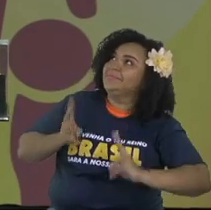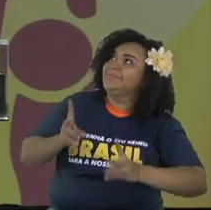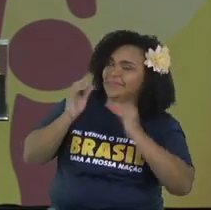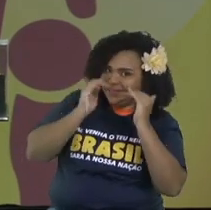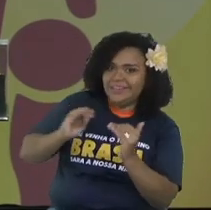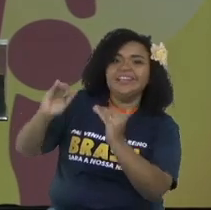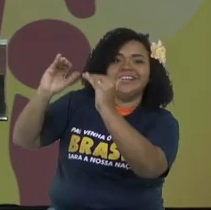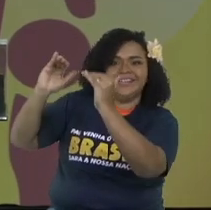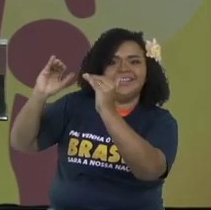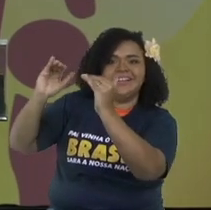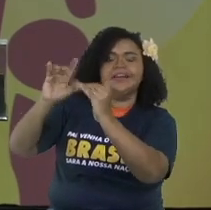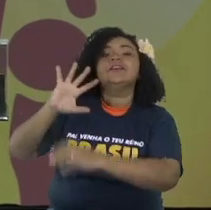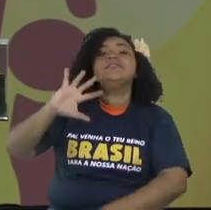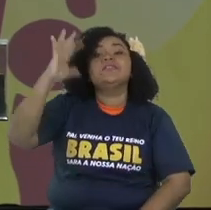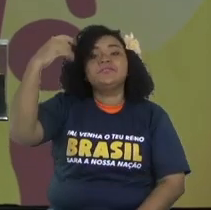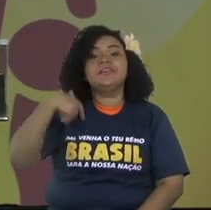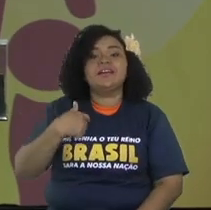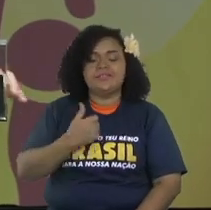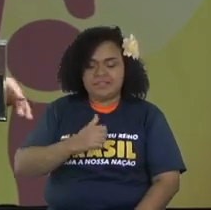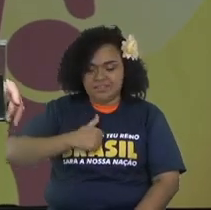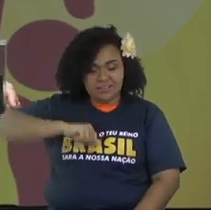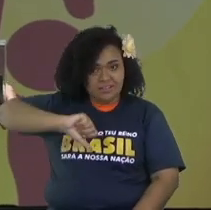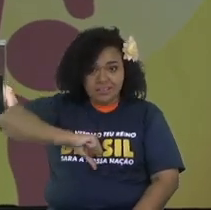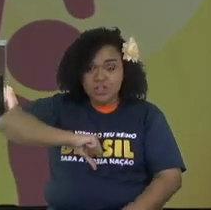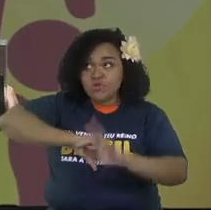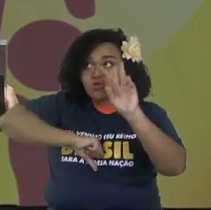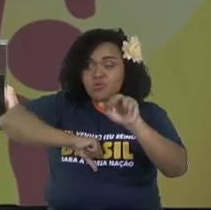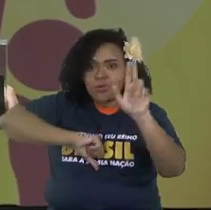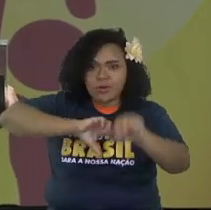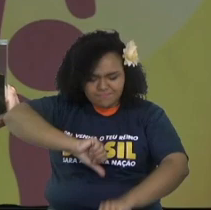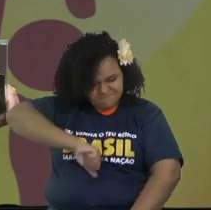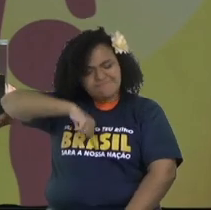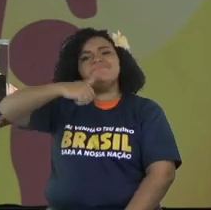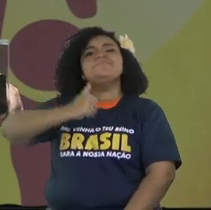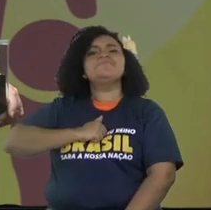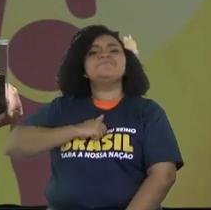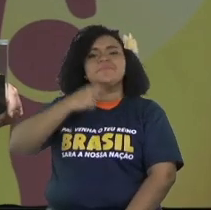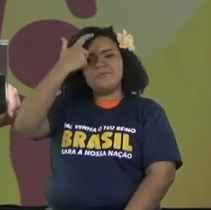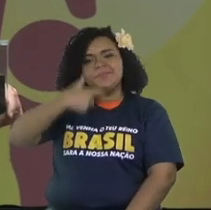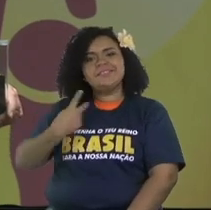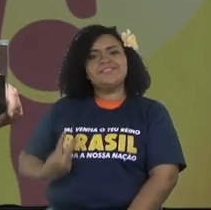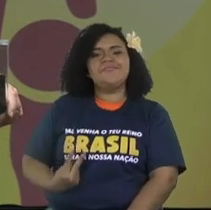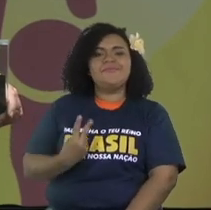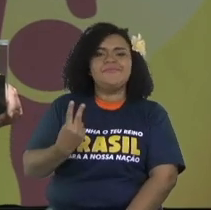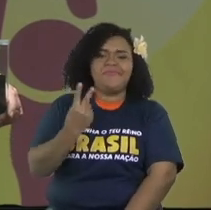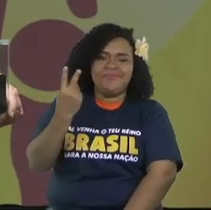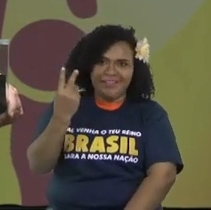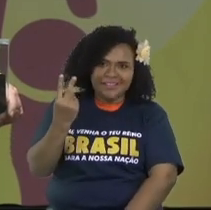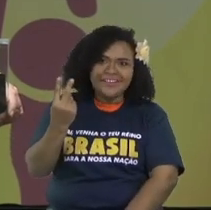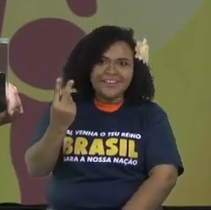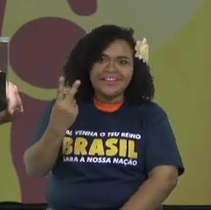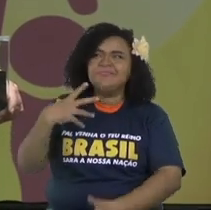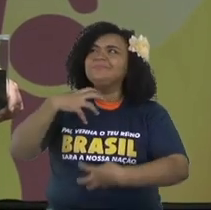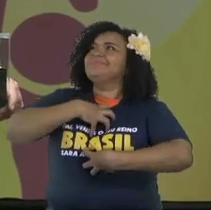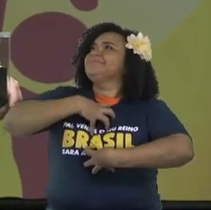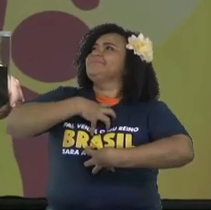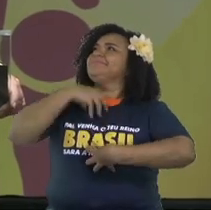to do what He wants you to do. This is richness. This gives you like a self-esteem, amazing self-esteem.